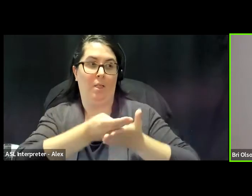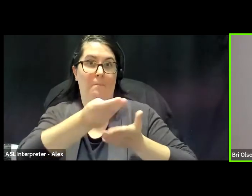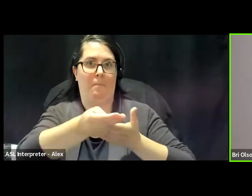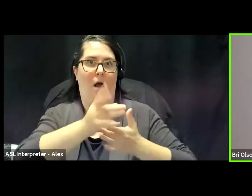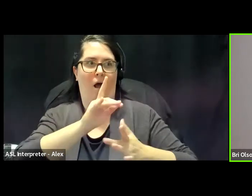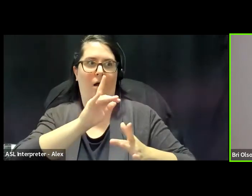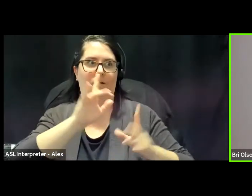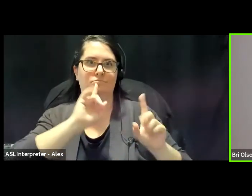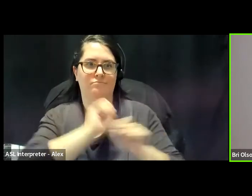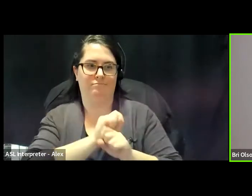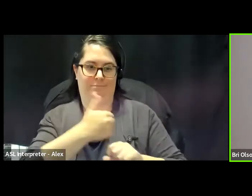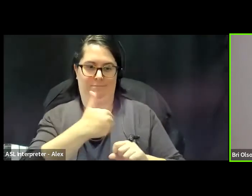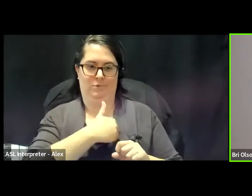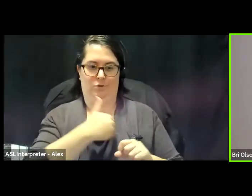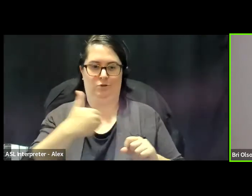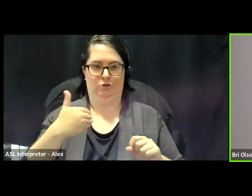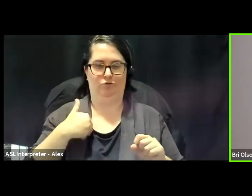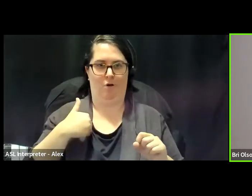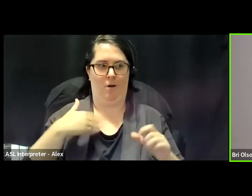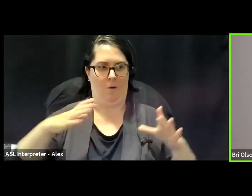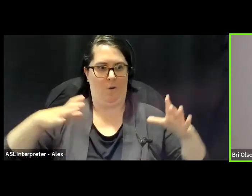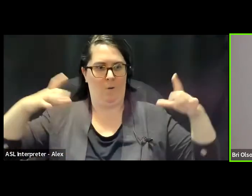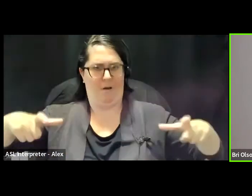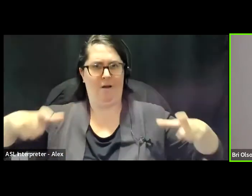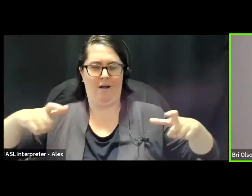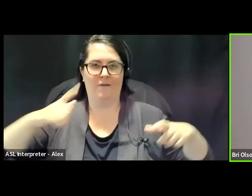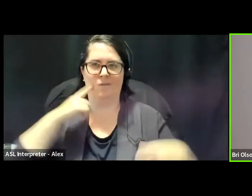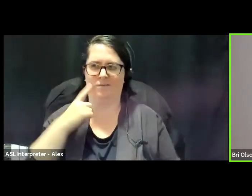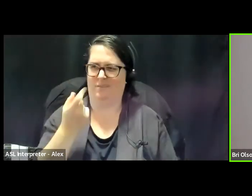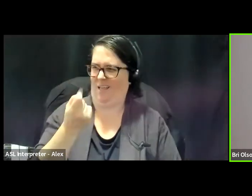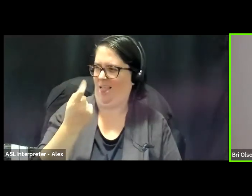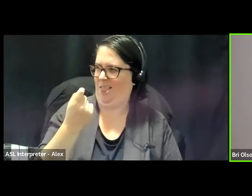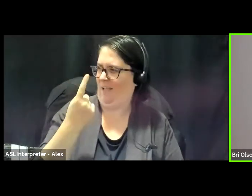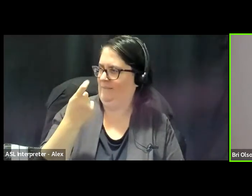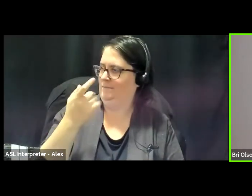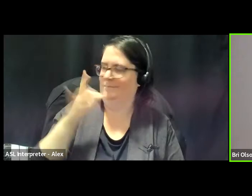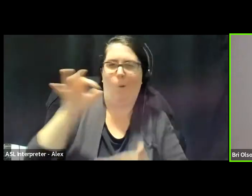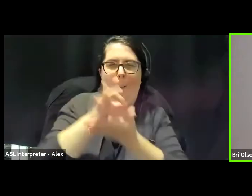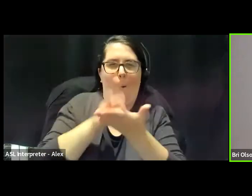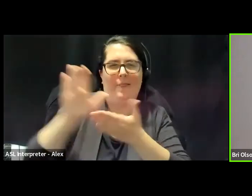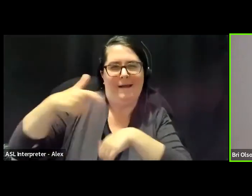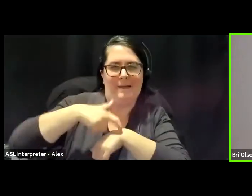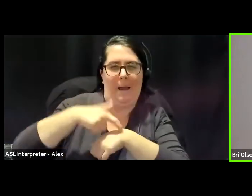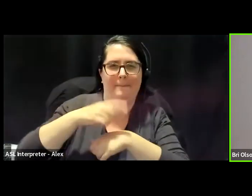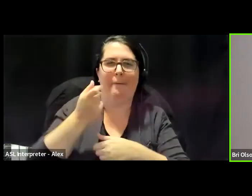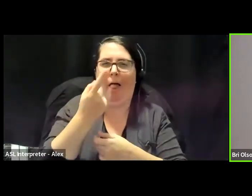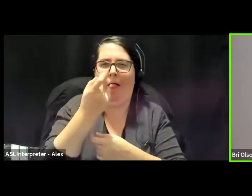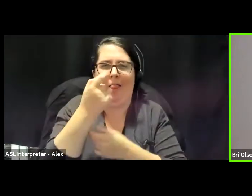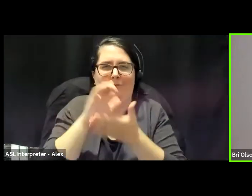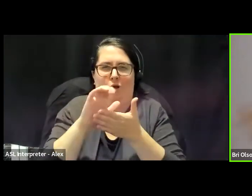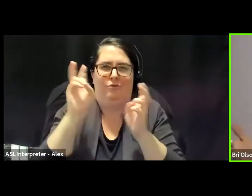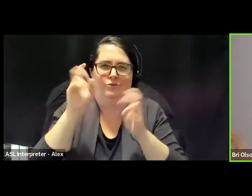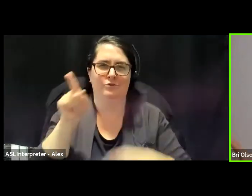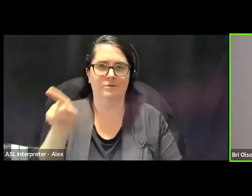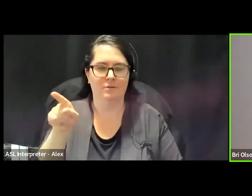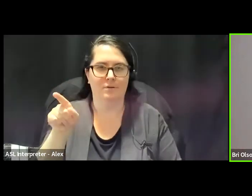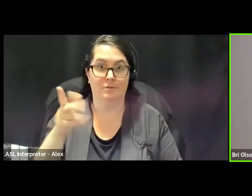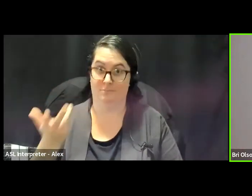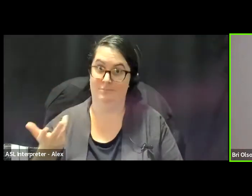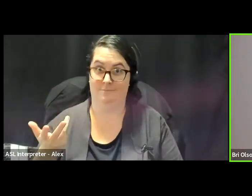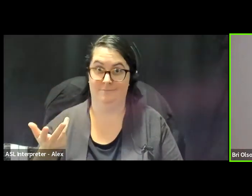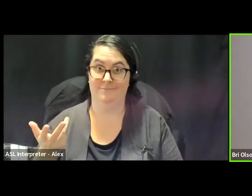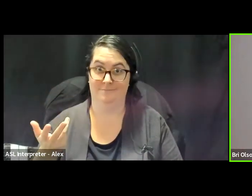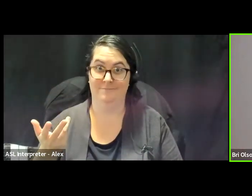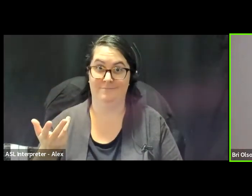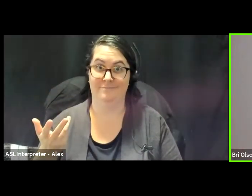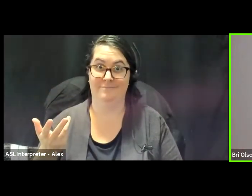$11, $11 shillings. So, you know, recognizing that everybody, including the NIMBYs, are living